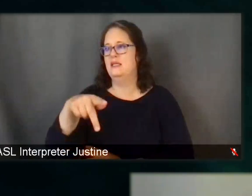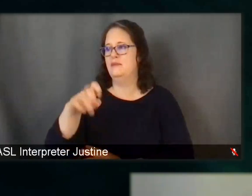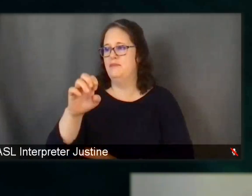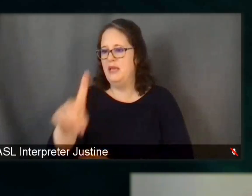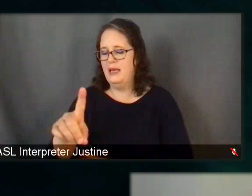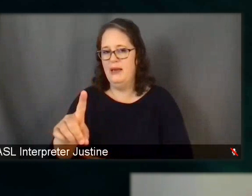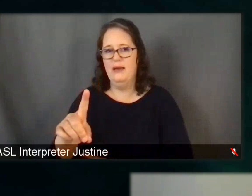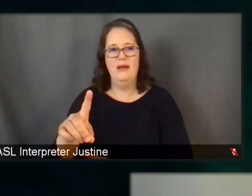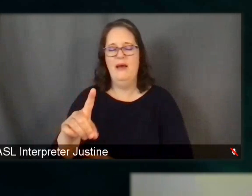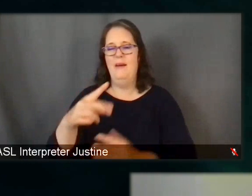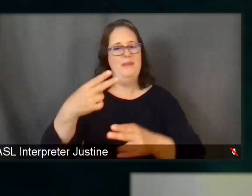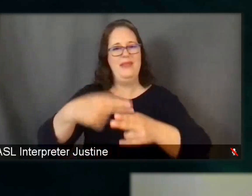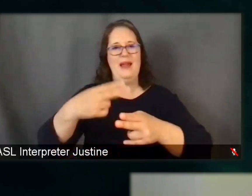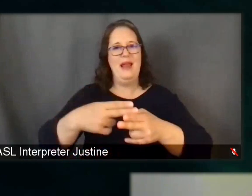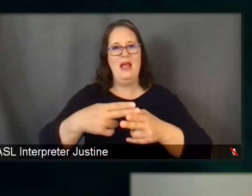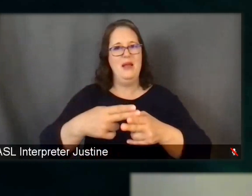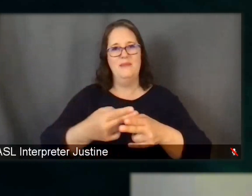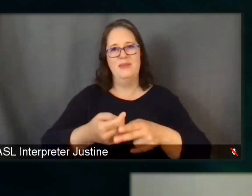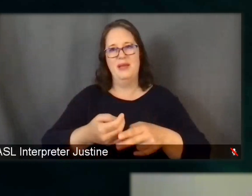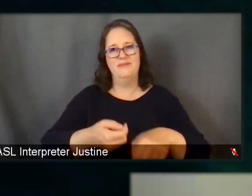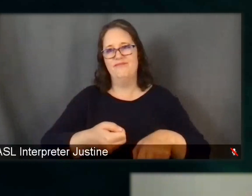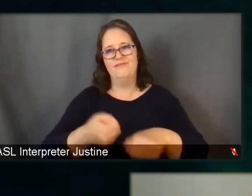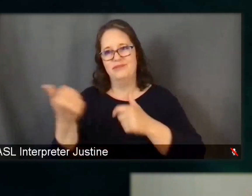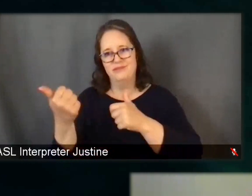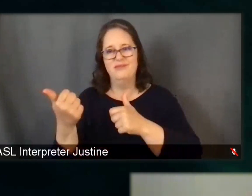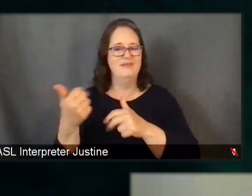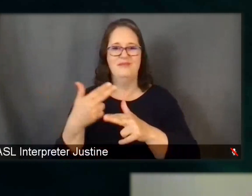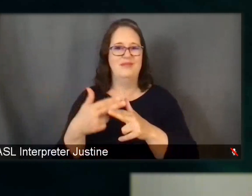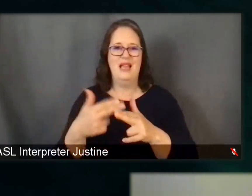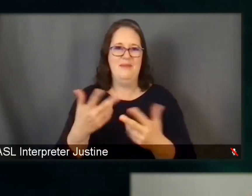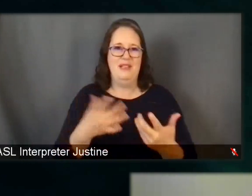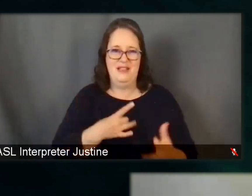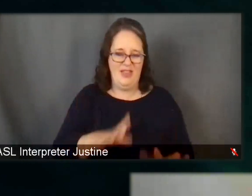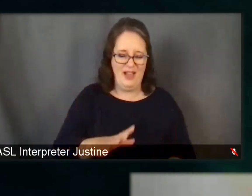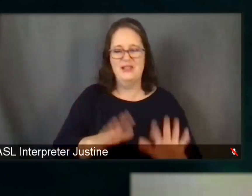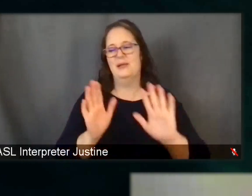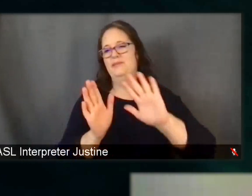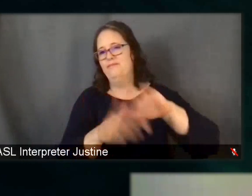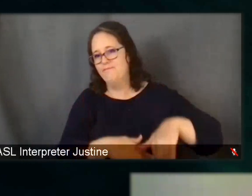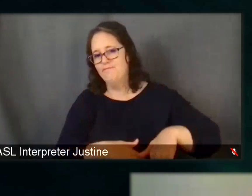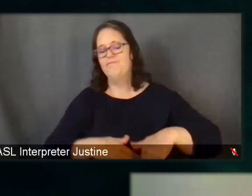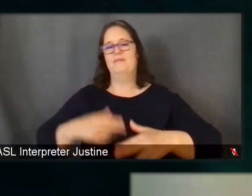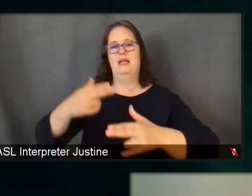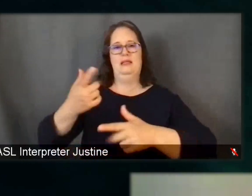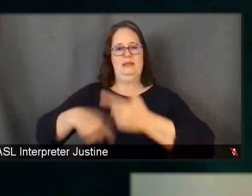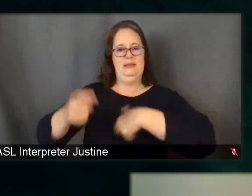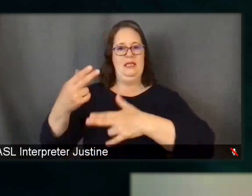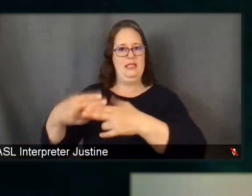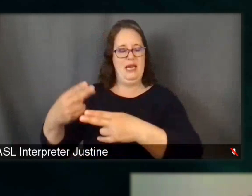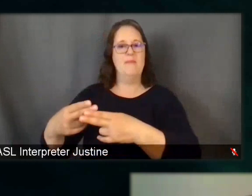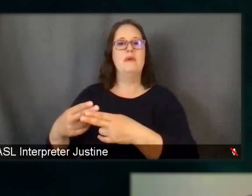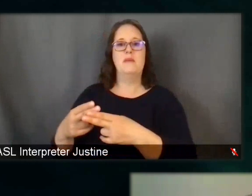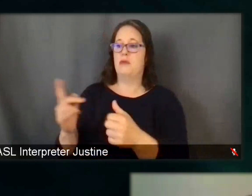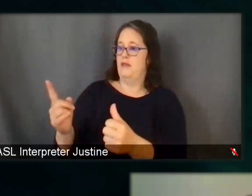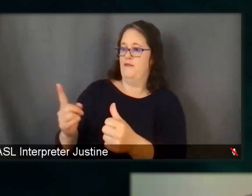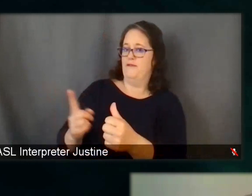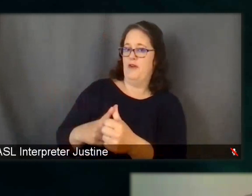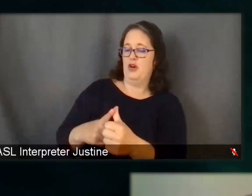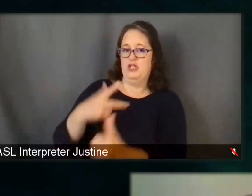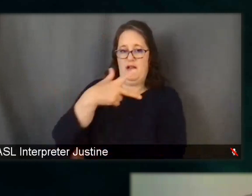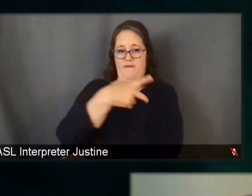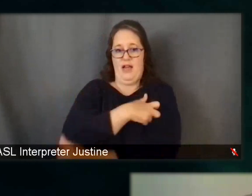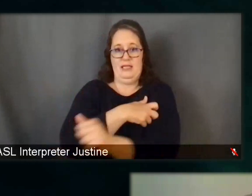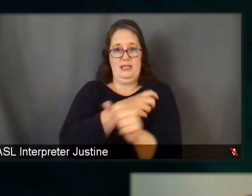warp speed didn't go over well, uh, with Madison Avenue, but, um, but there were these six large vaccine studies. The first one was not done through the,